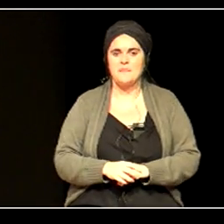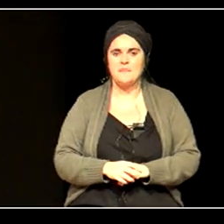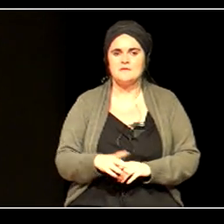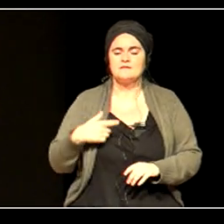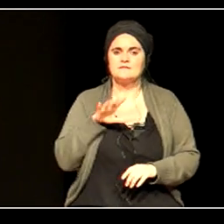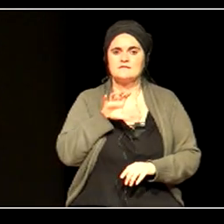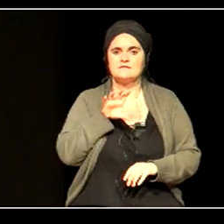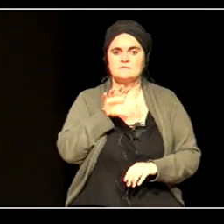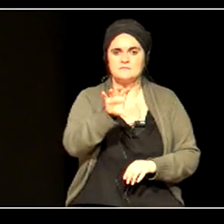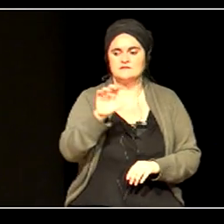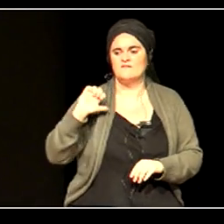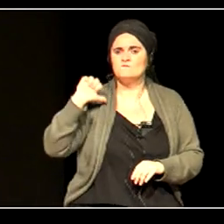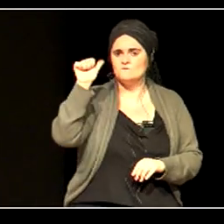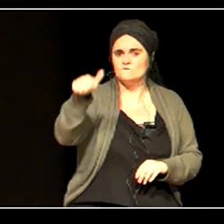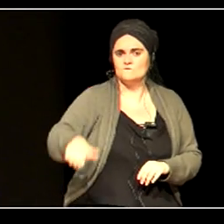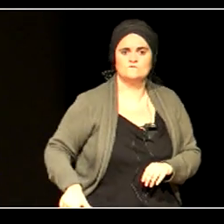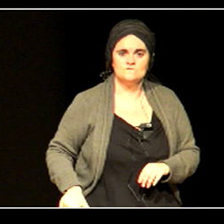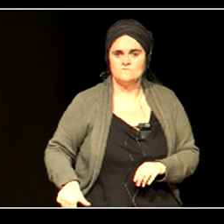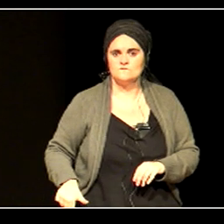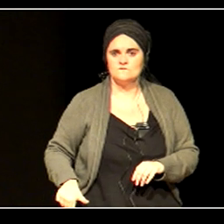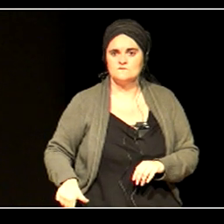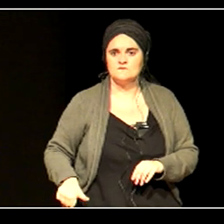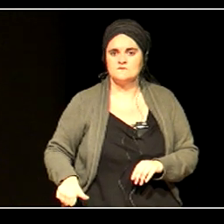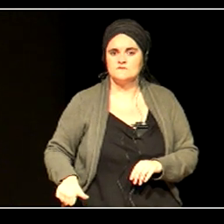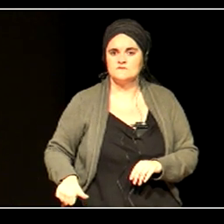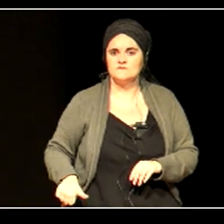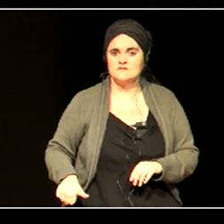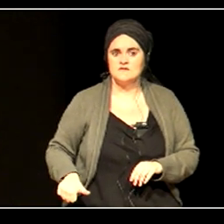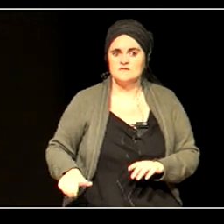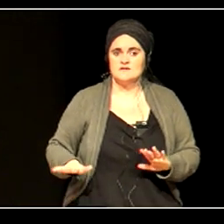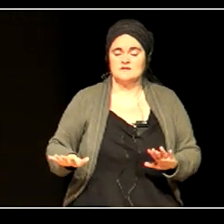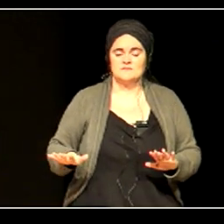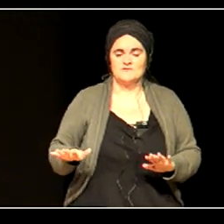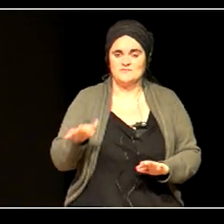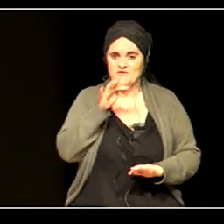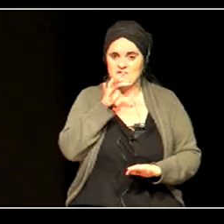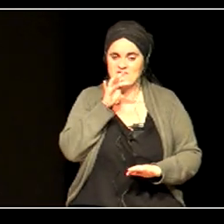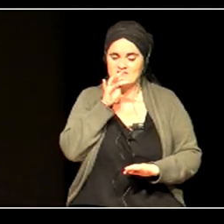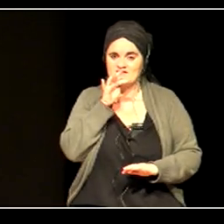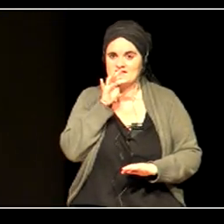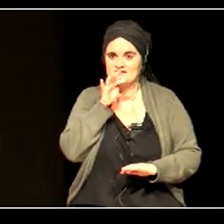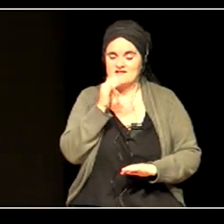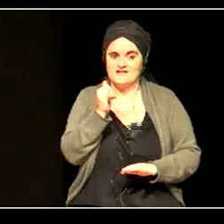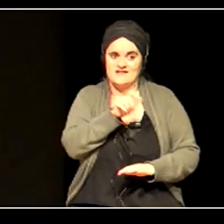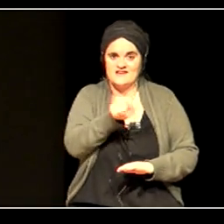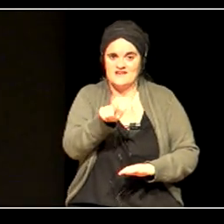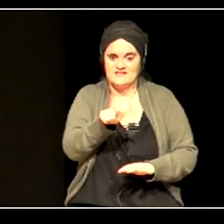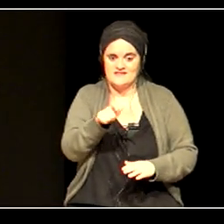how we can still have people who have nothing and live on the streets.